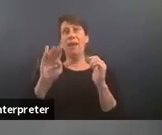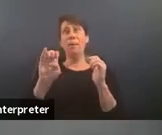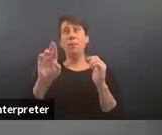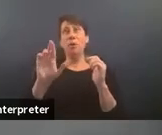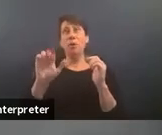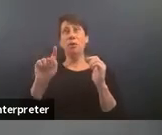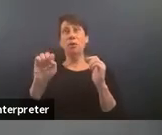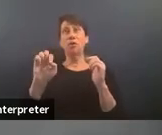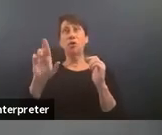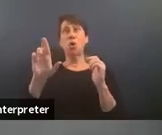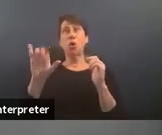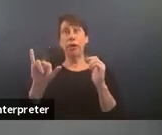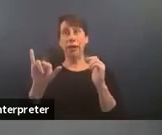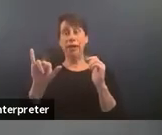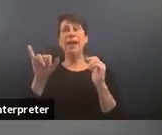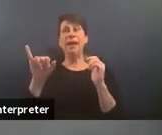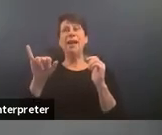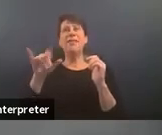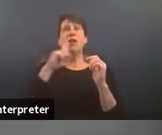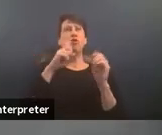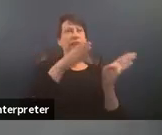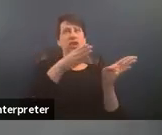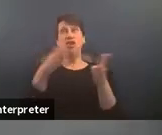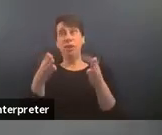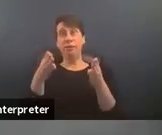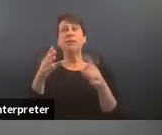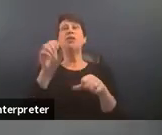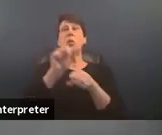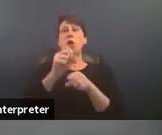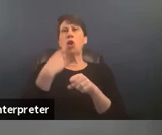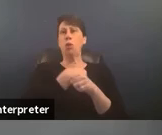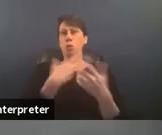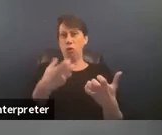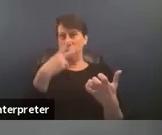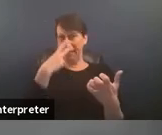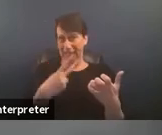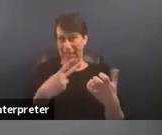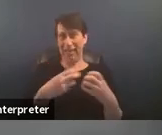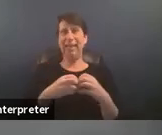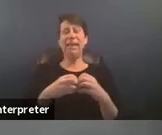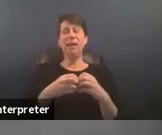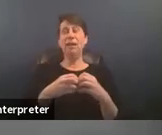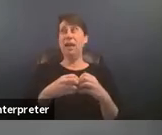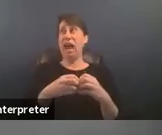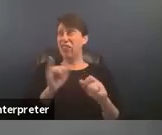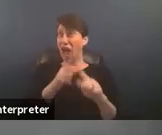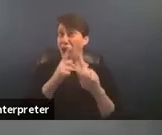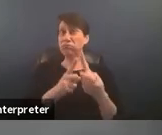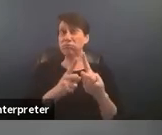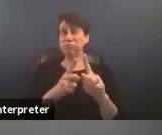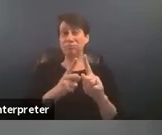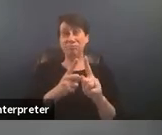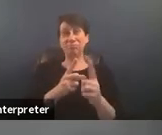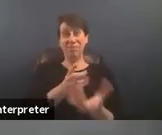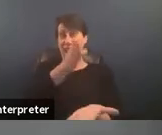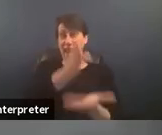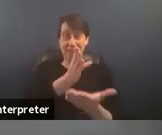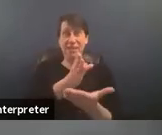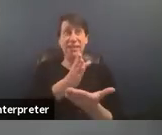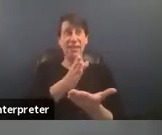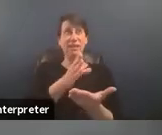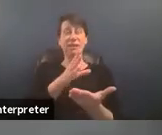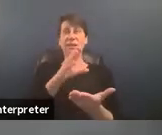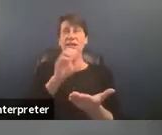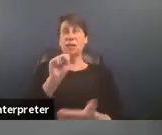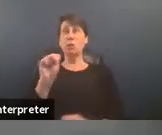moves the needle on some of the work that we want to see which is ultimately ending sexual violence right um